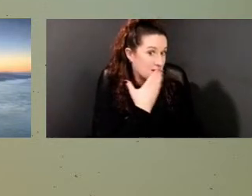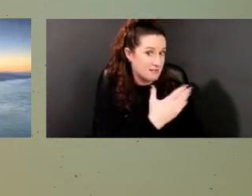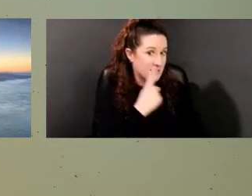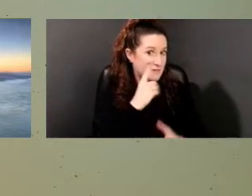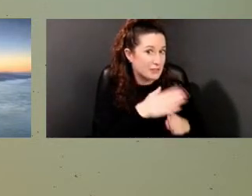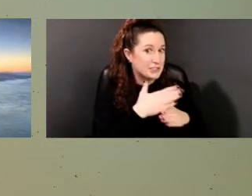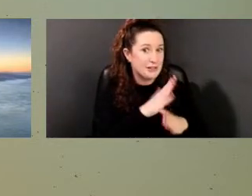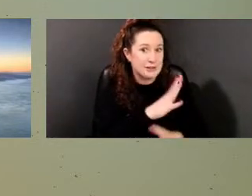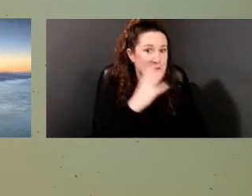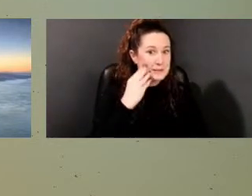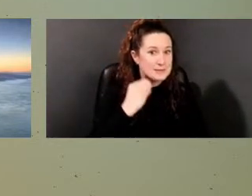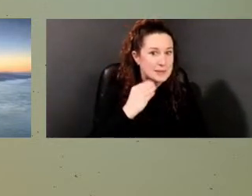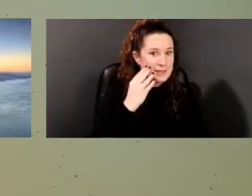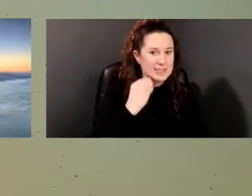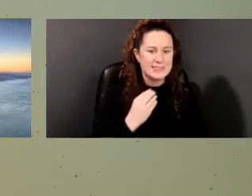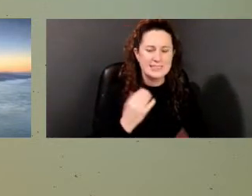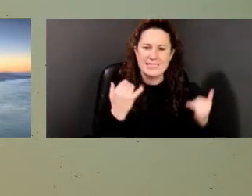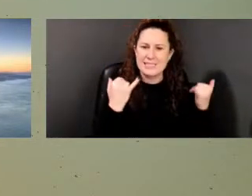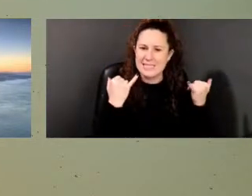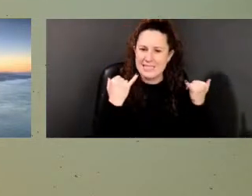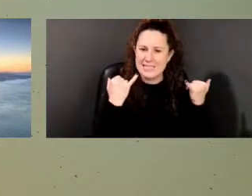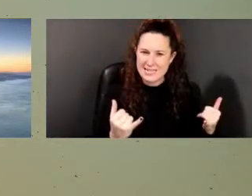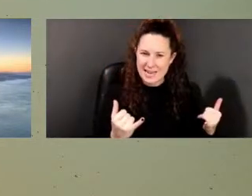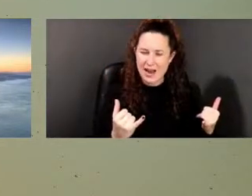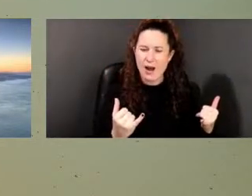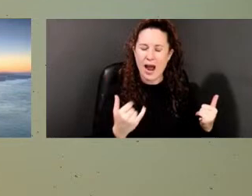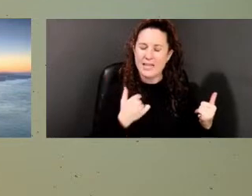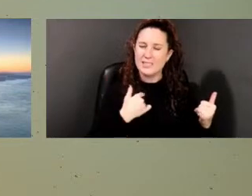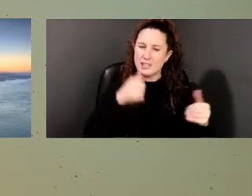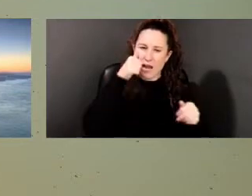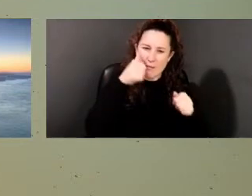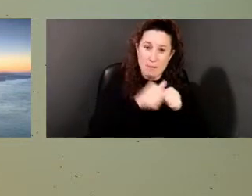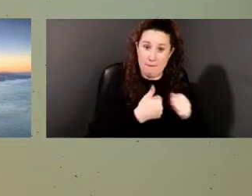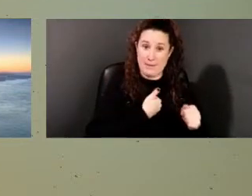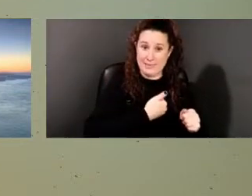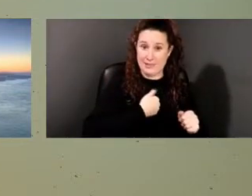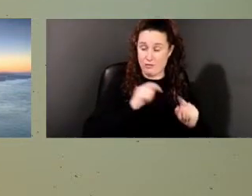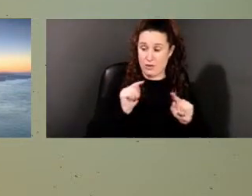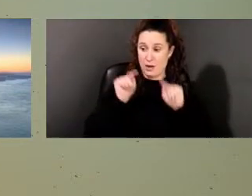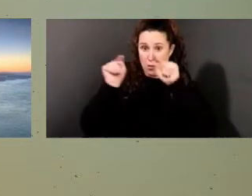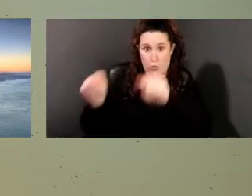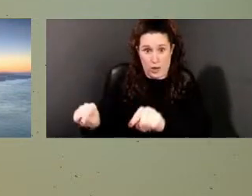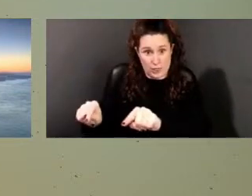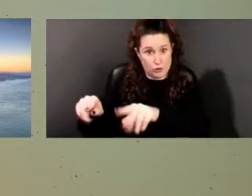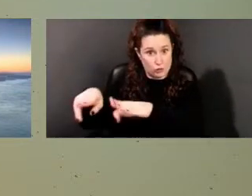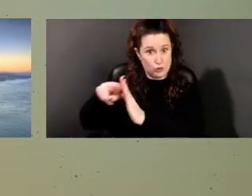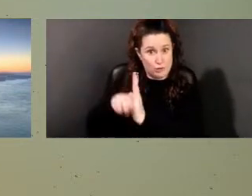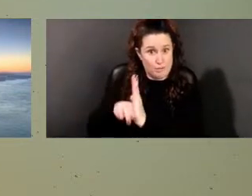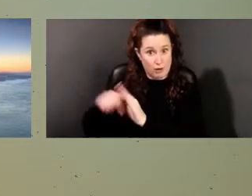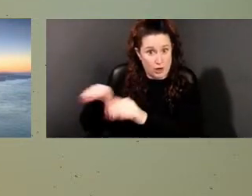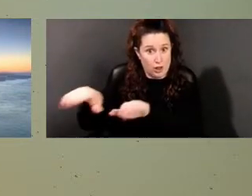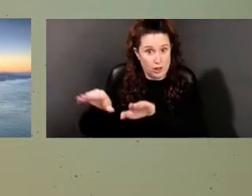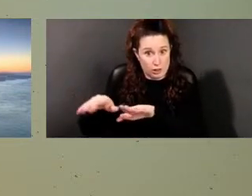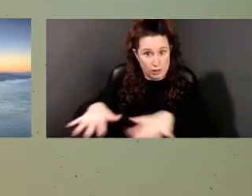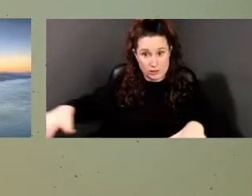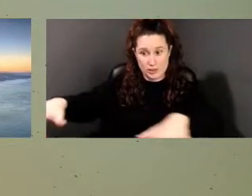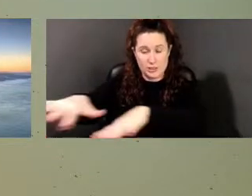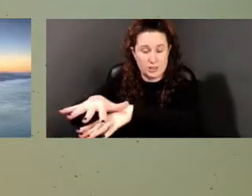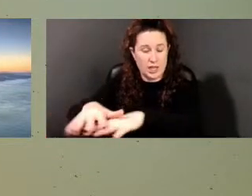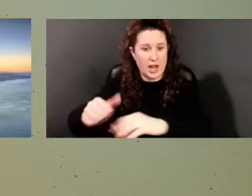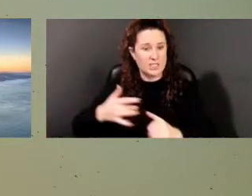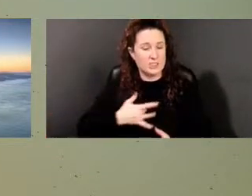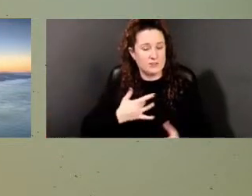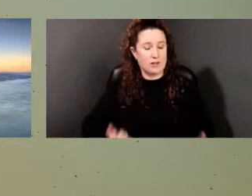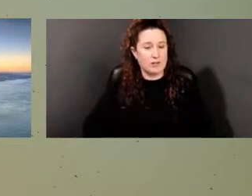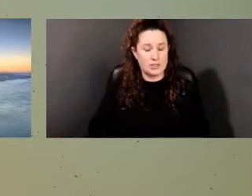experience. I, I just remember this wave coming over me of kind of the, the whole reality of,